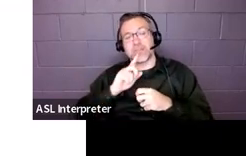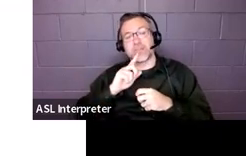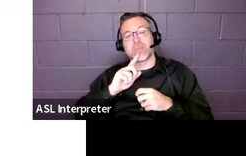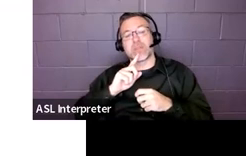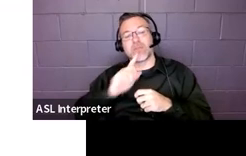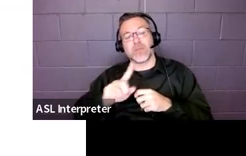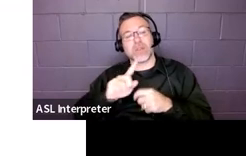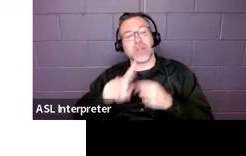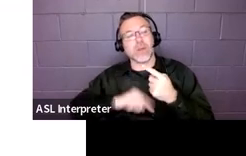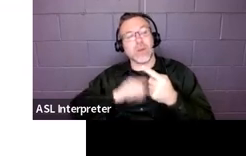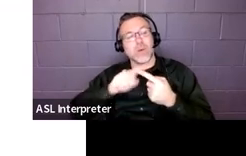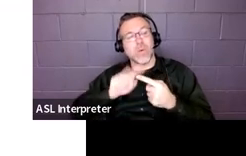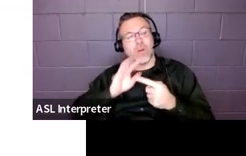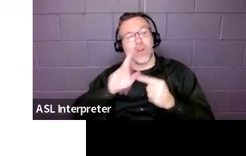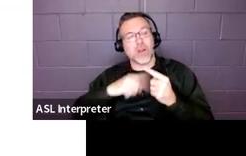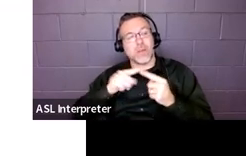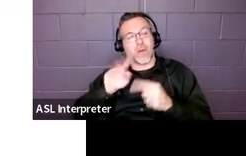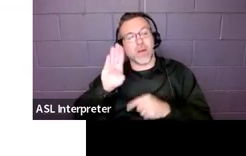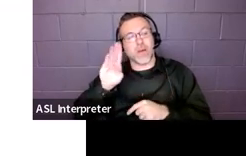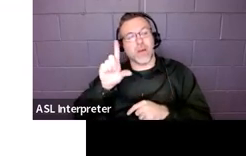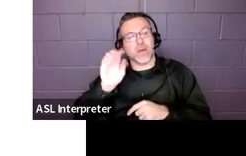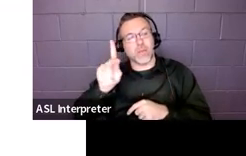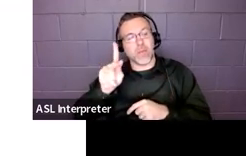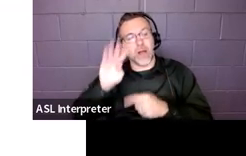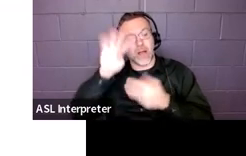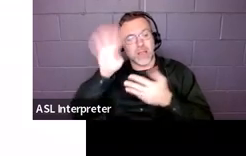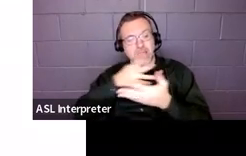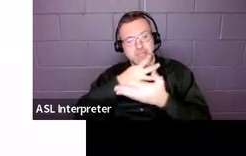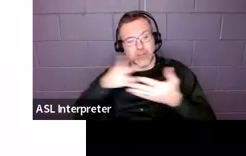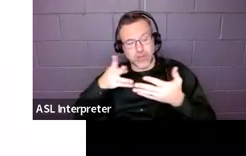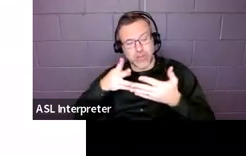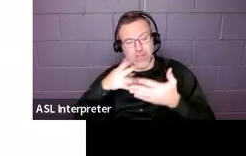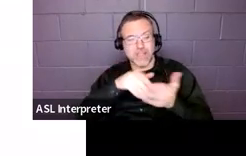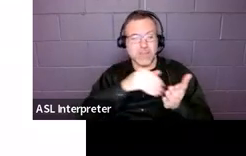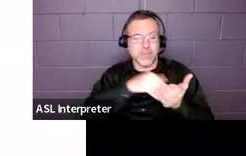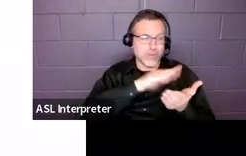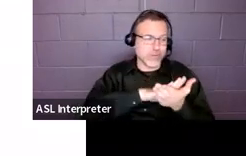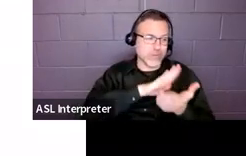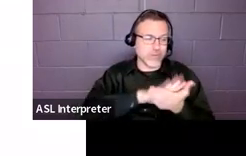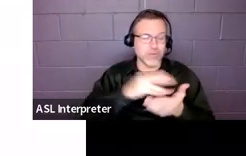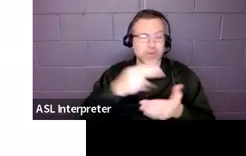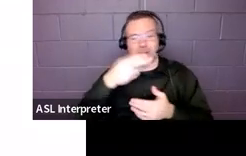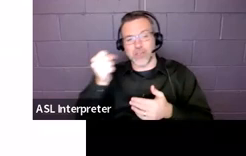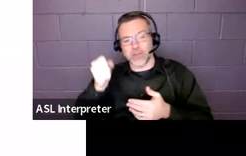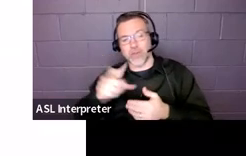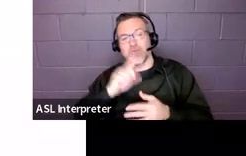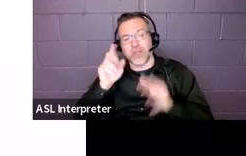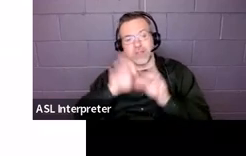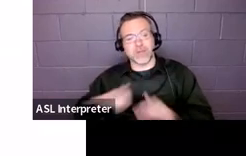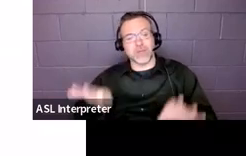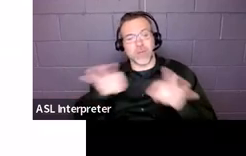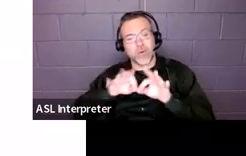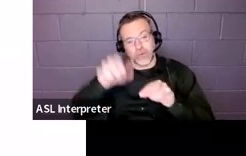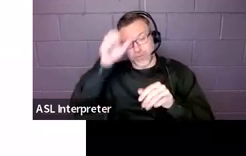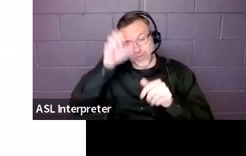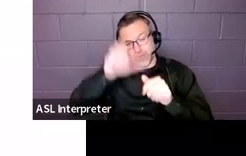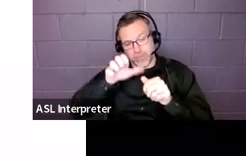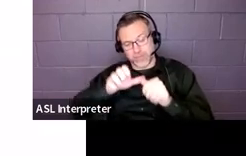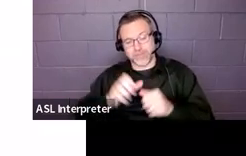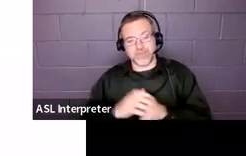about block schedules in high school and middle school. But it's really something that we should keep in mind as we,